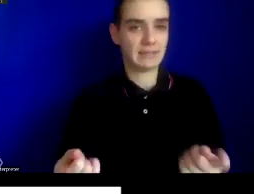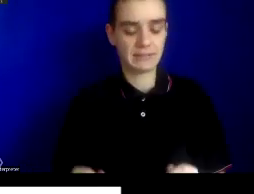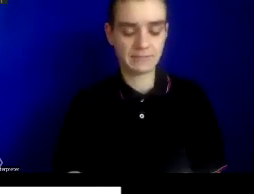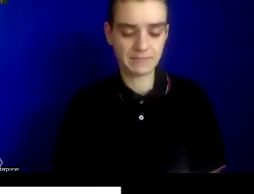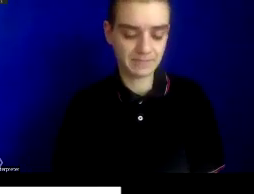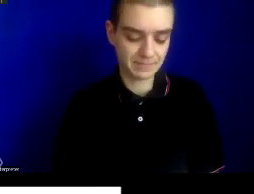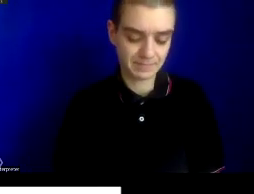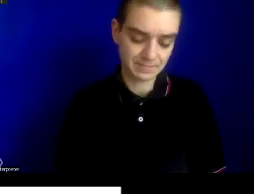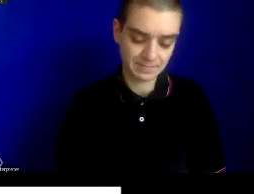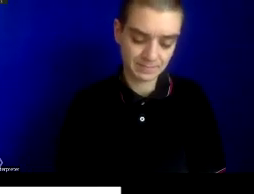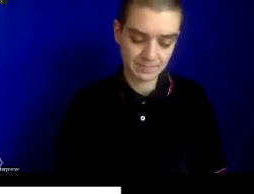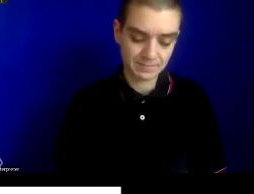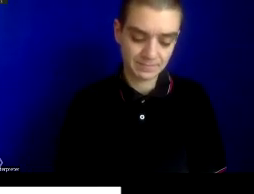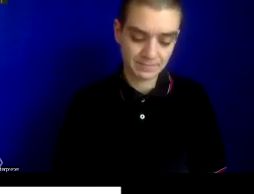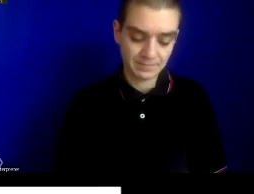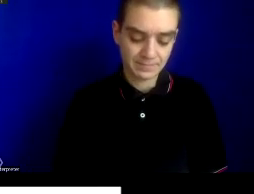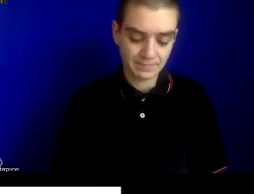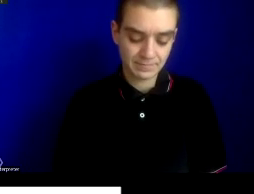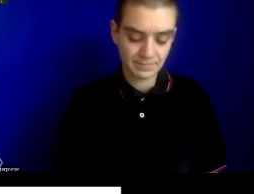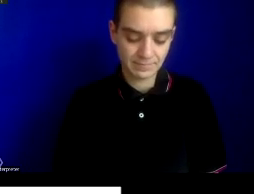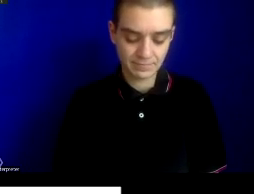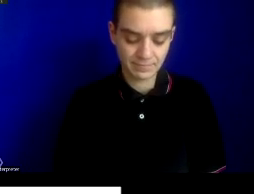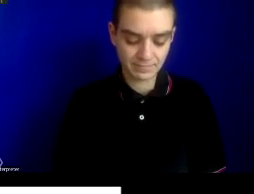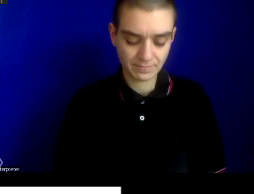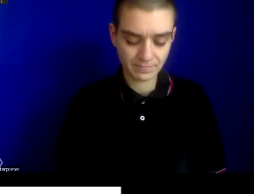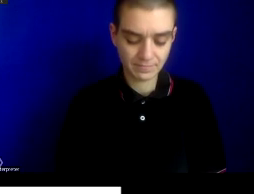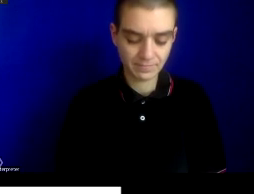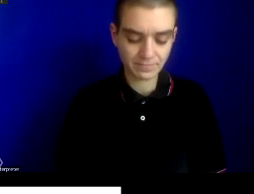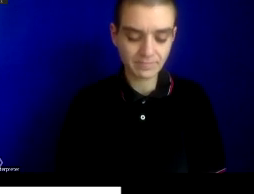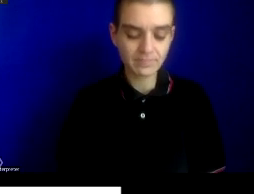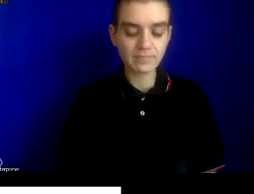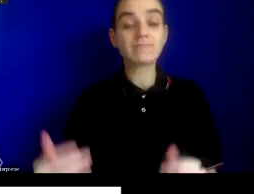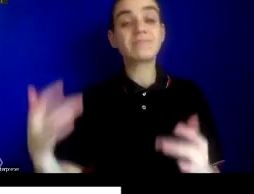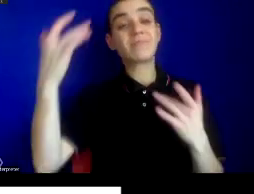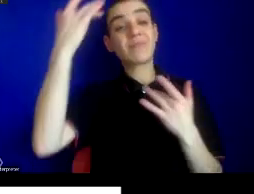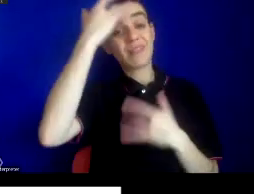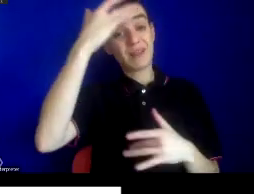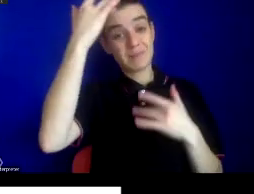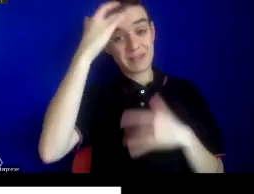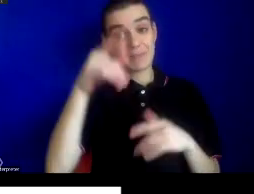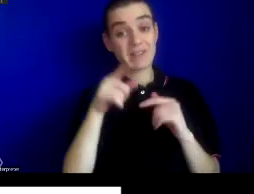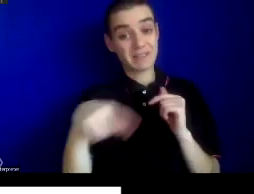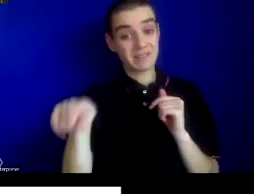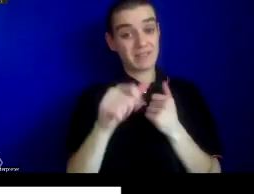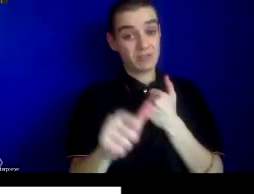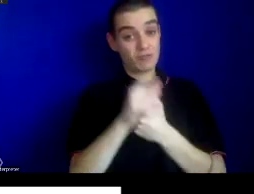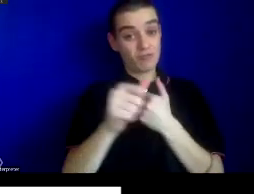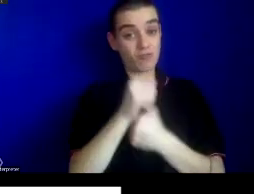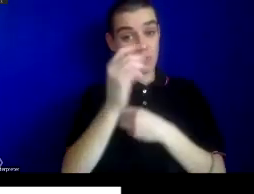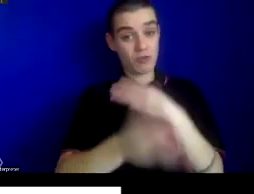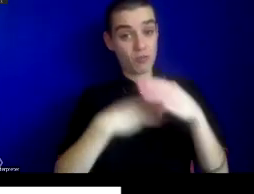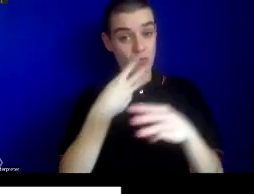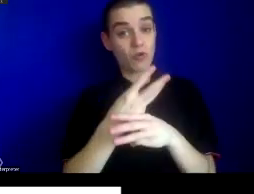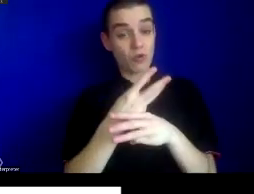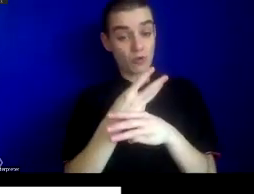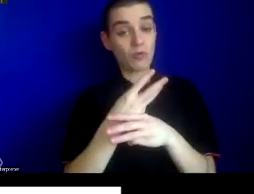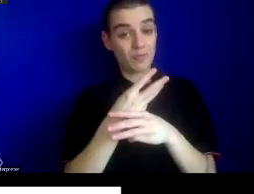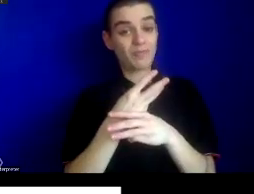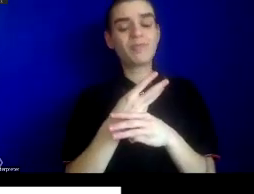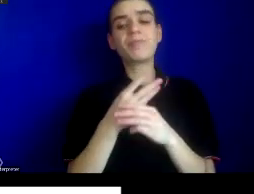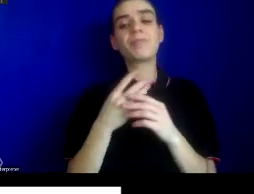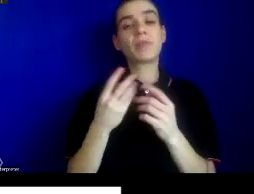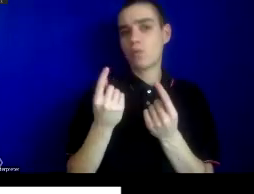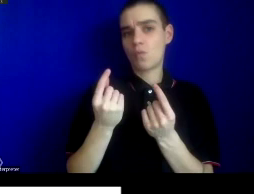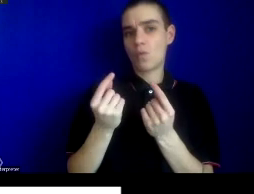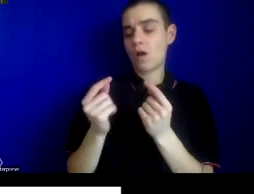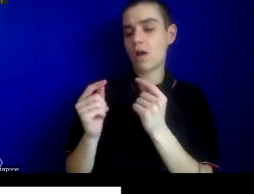1800s to the present, that the epidemics that most threaten the globe are the ones that emerge in the distant lands of what